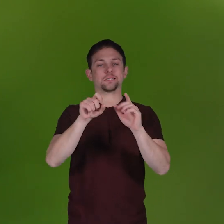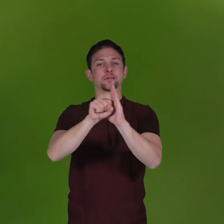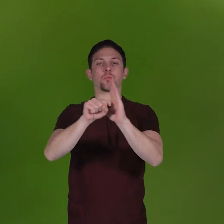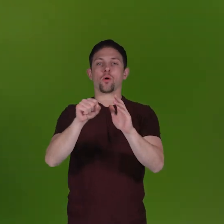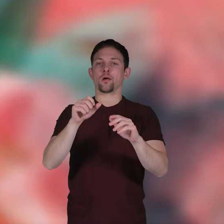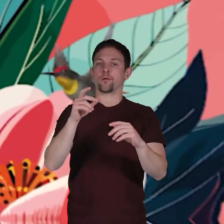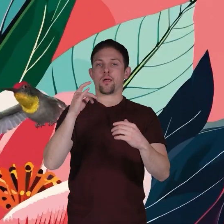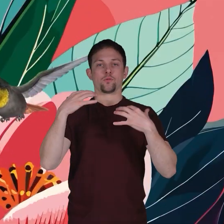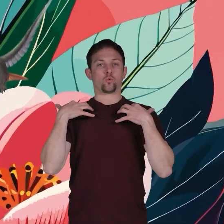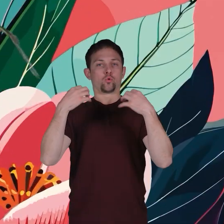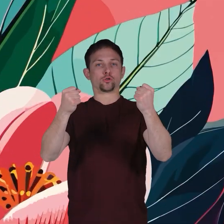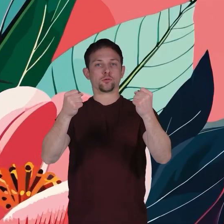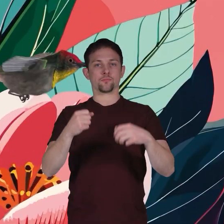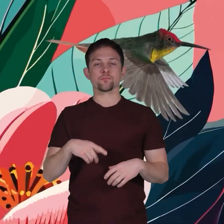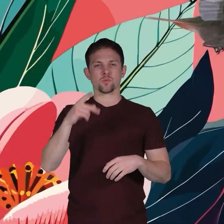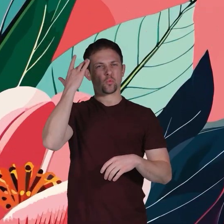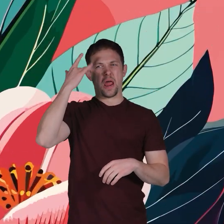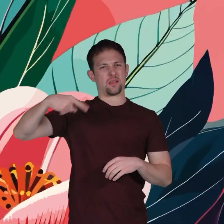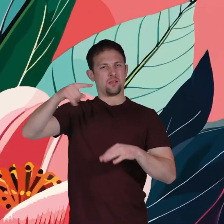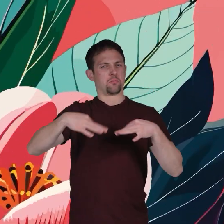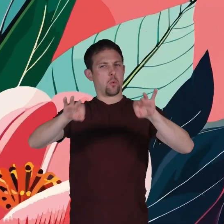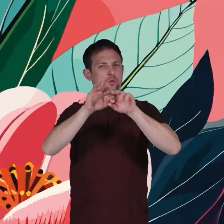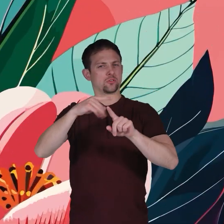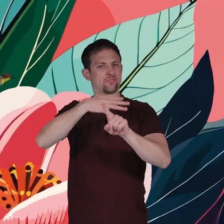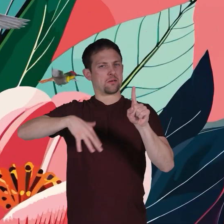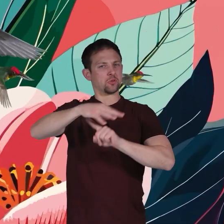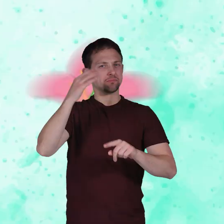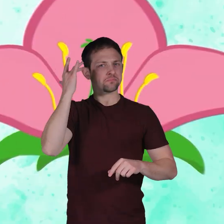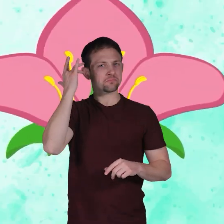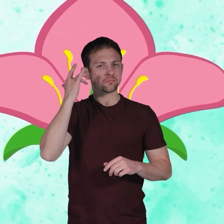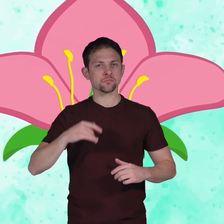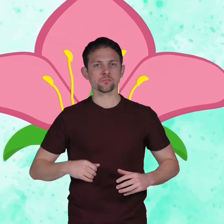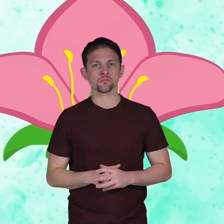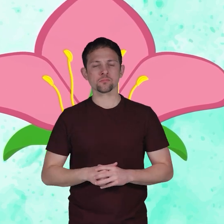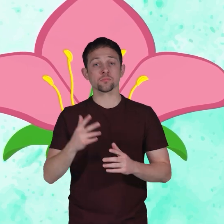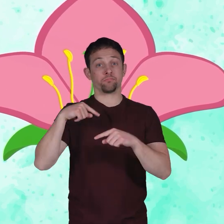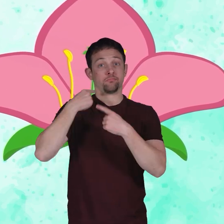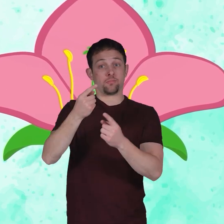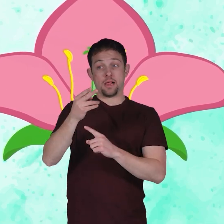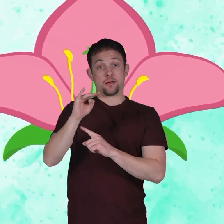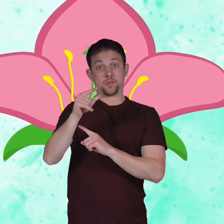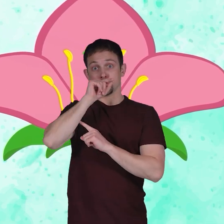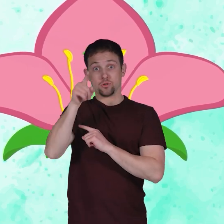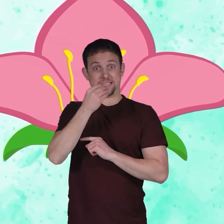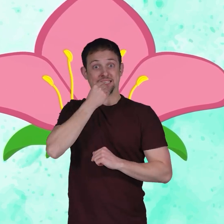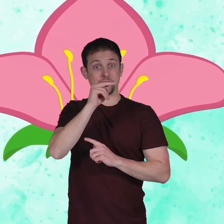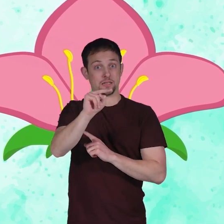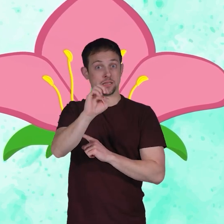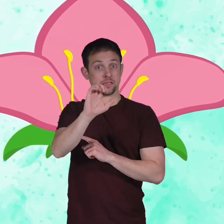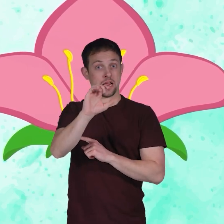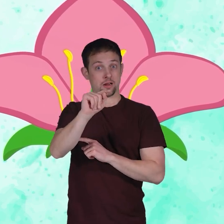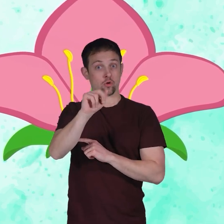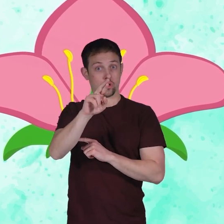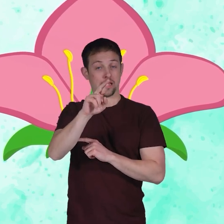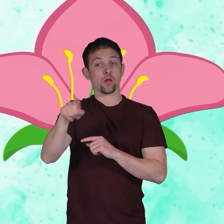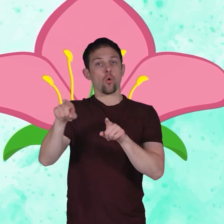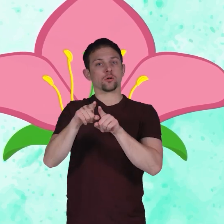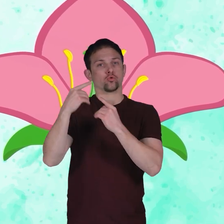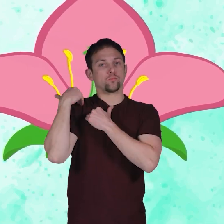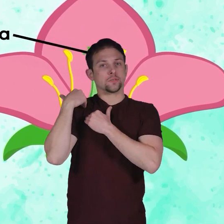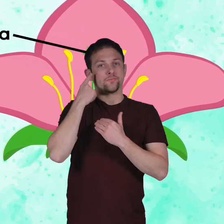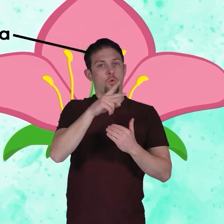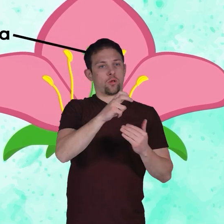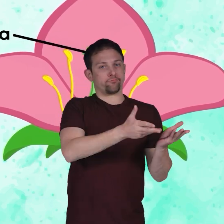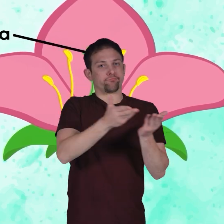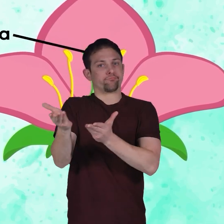courage. Why are they important to the environment? Since hummingbirds eat nectar, they are also responsible for